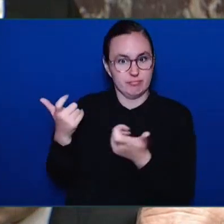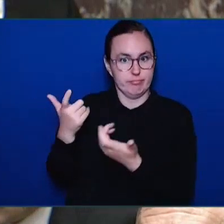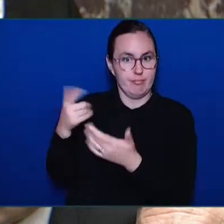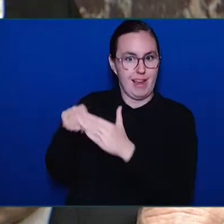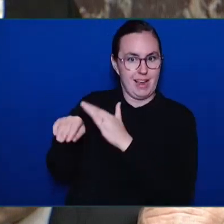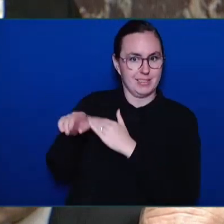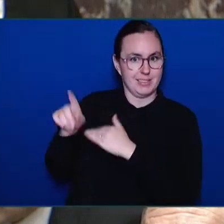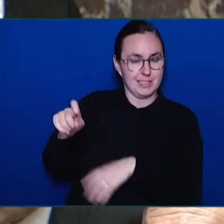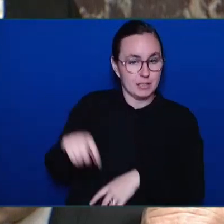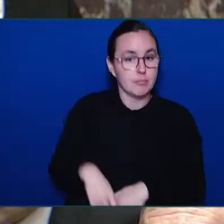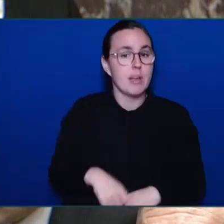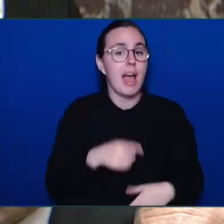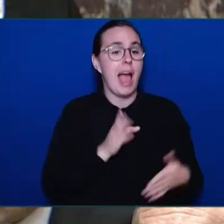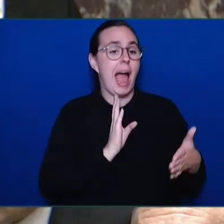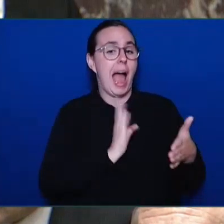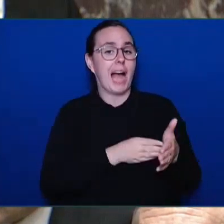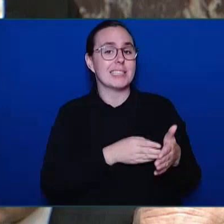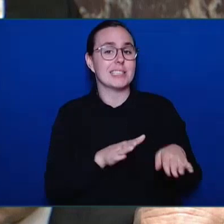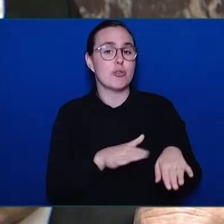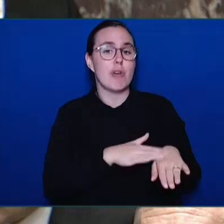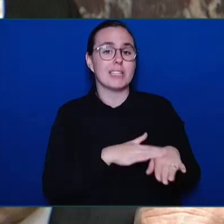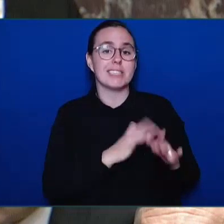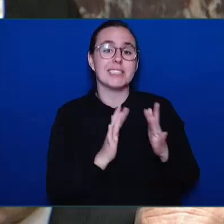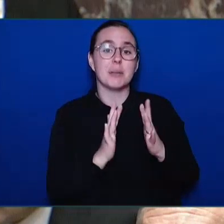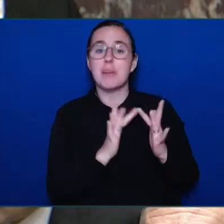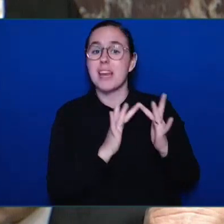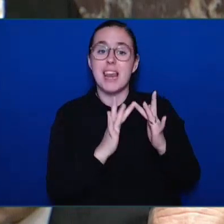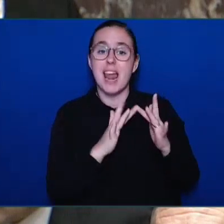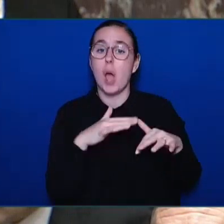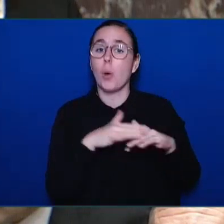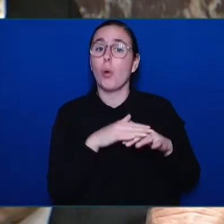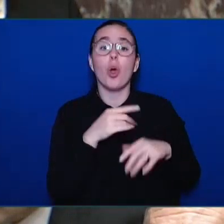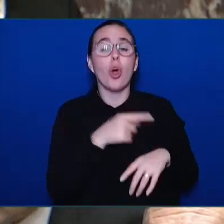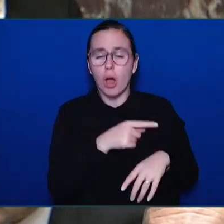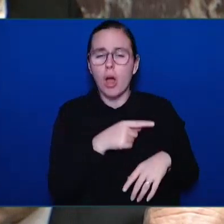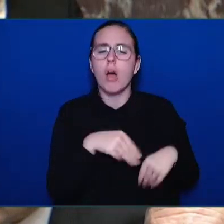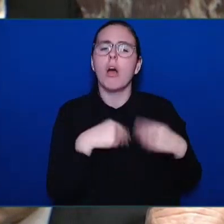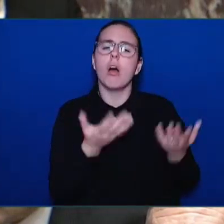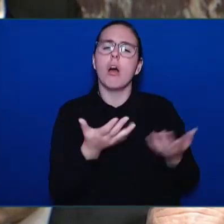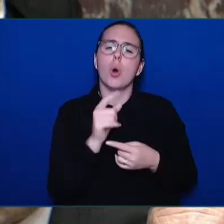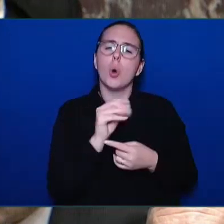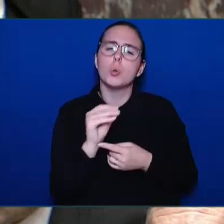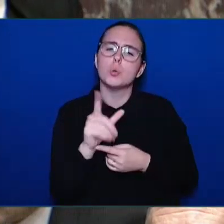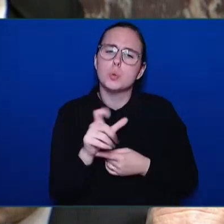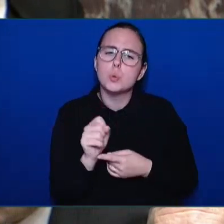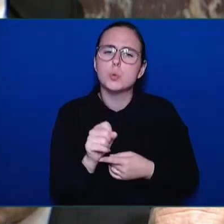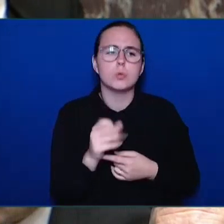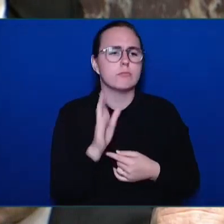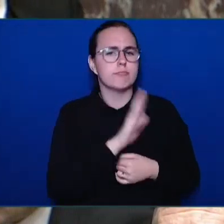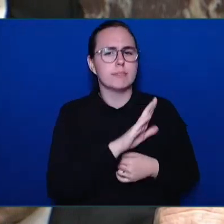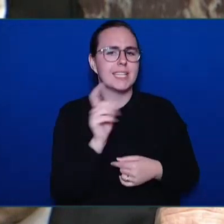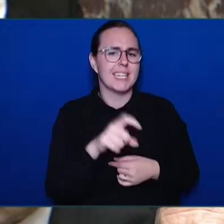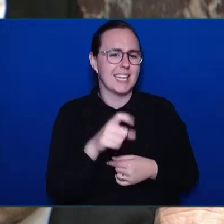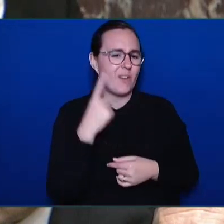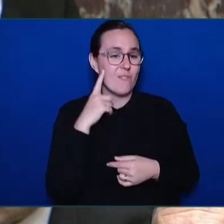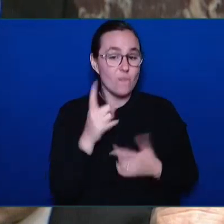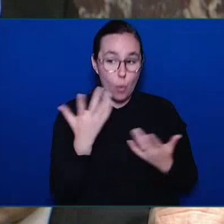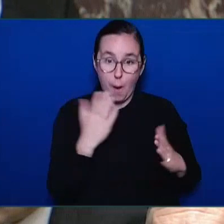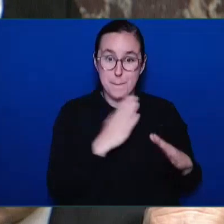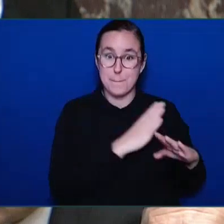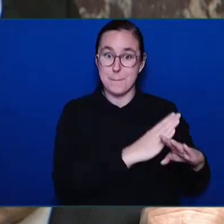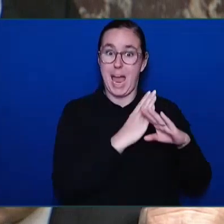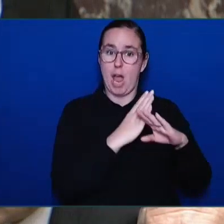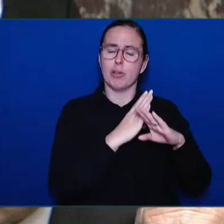hate in their communities and advance anti-racism efforts. Behind all this important work, we have so many strong, passionate Indigenous and